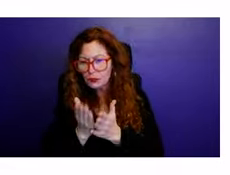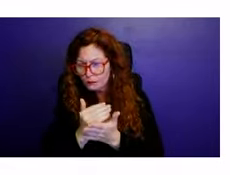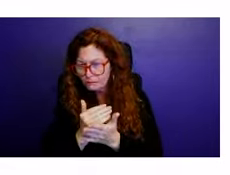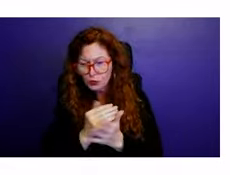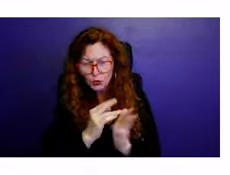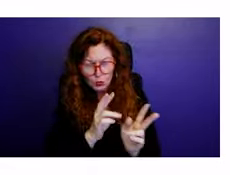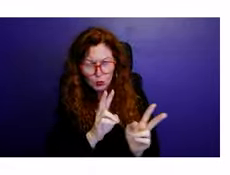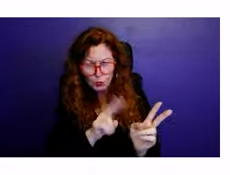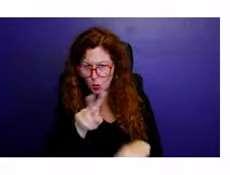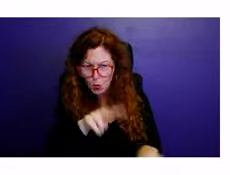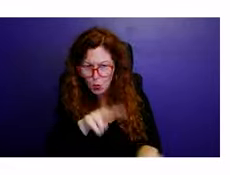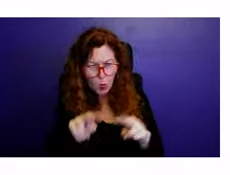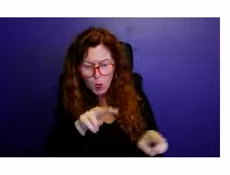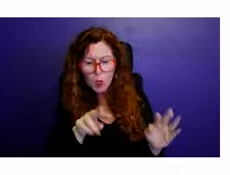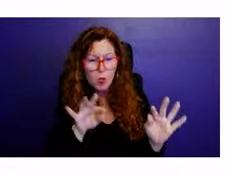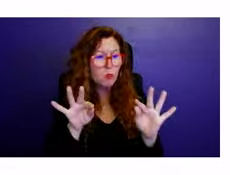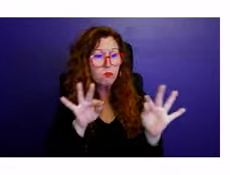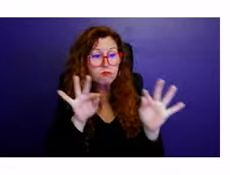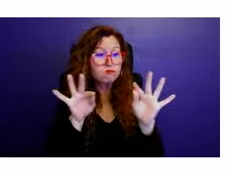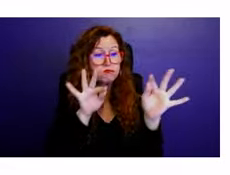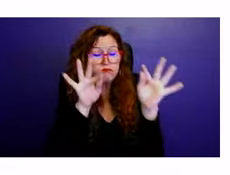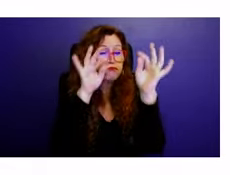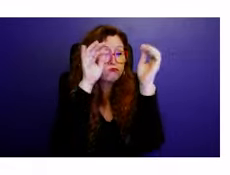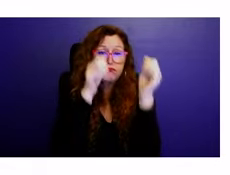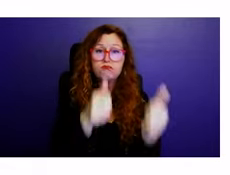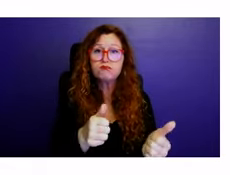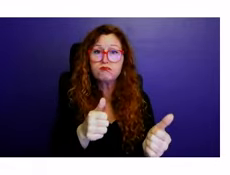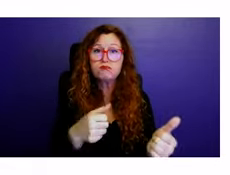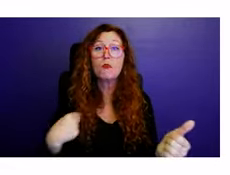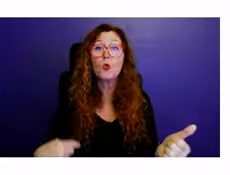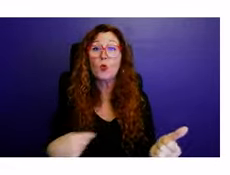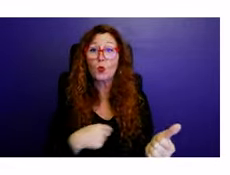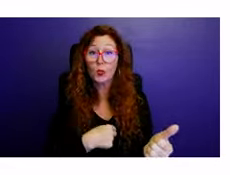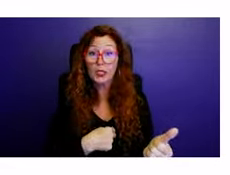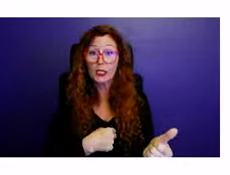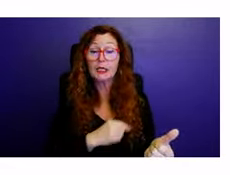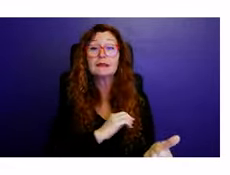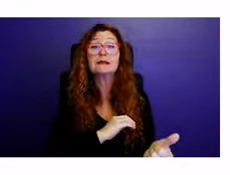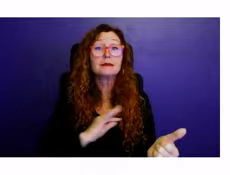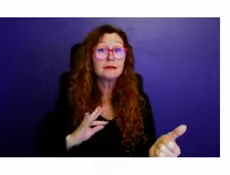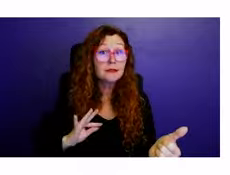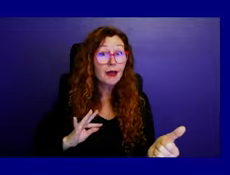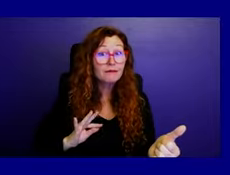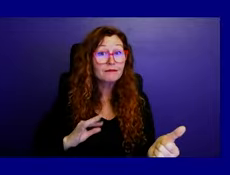master plan and site plan subject to the conditions of approval and the variance request.